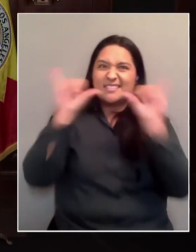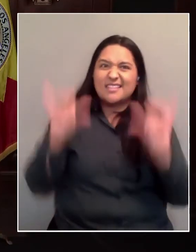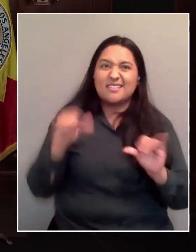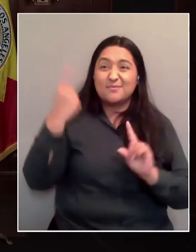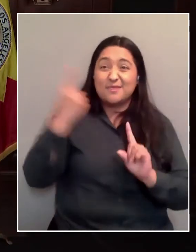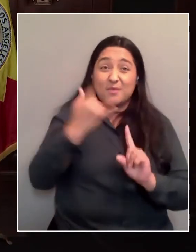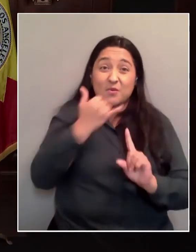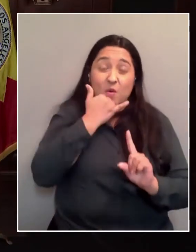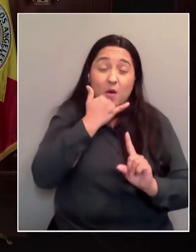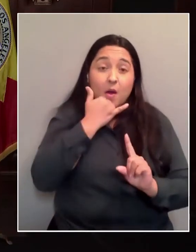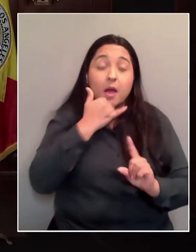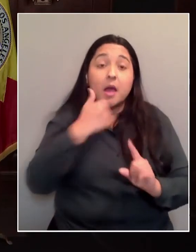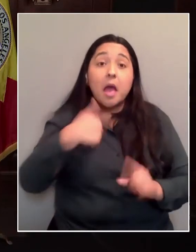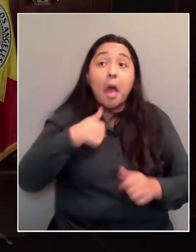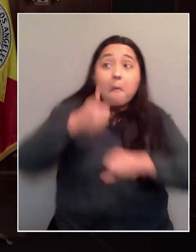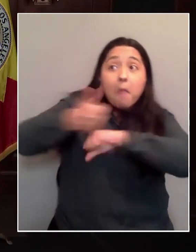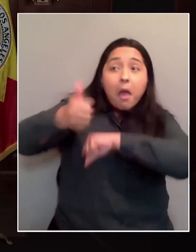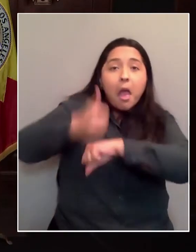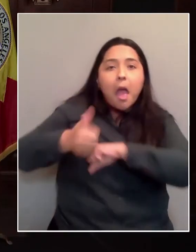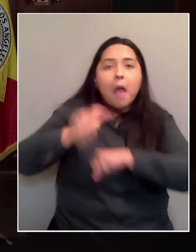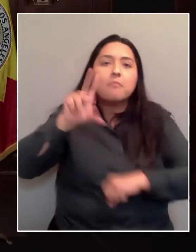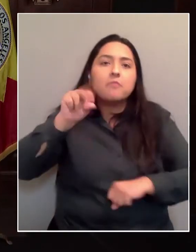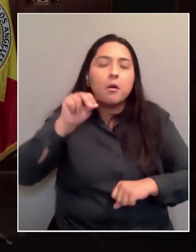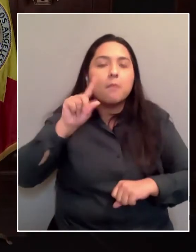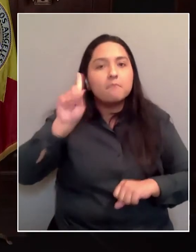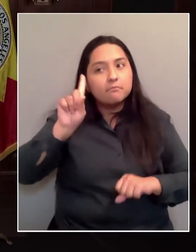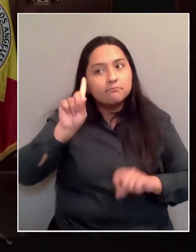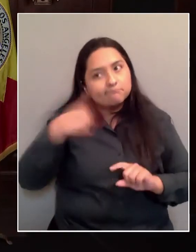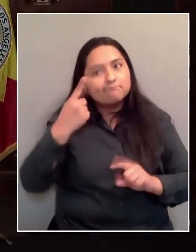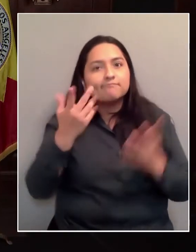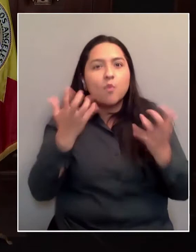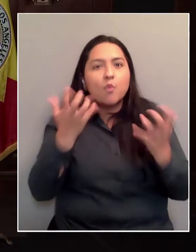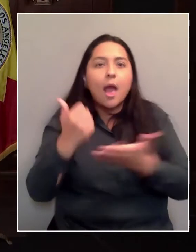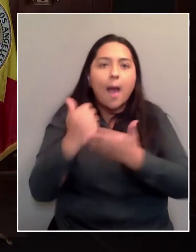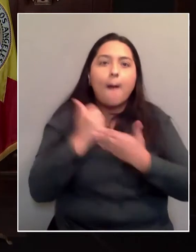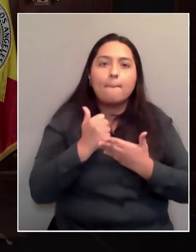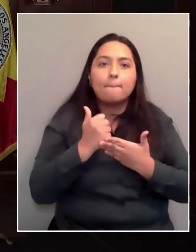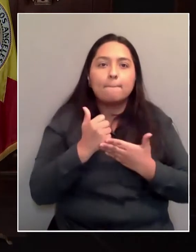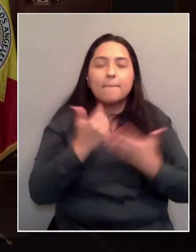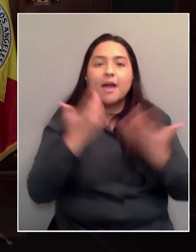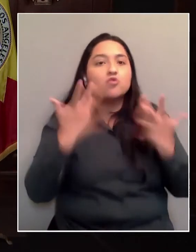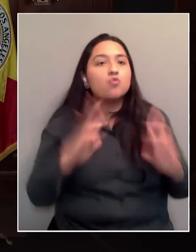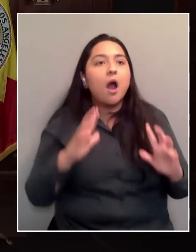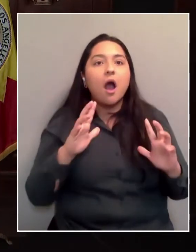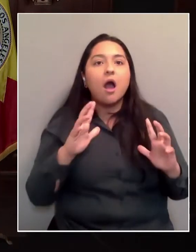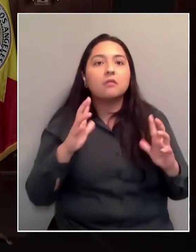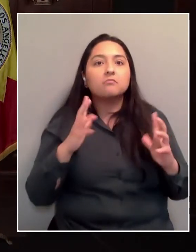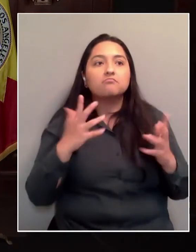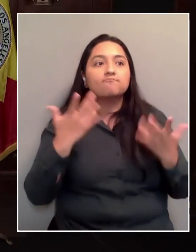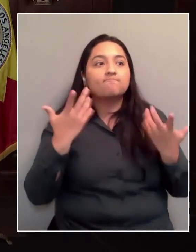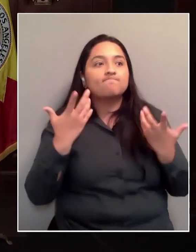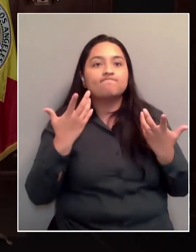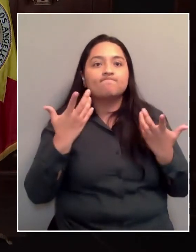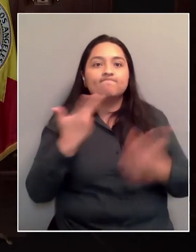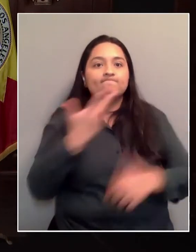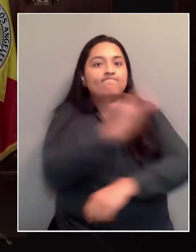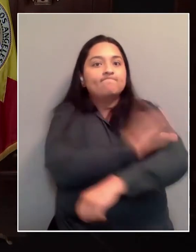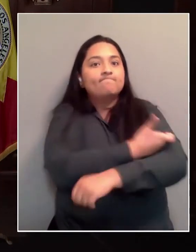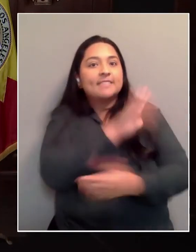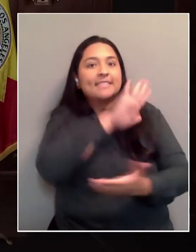need everybody to help me too, so that we aren't put in that position of suddenly going dark on the biggest vaccination center in the world.